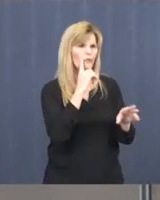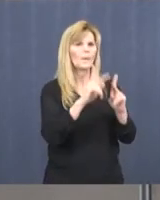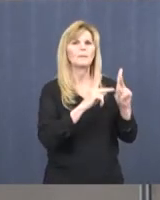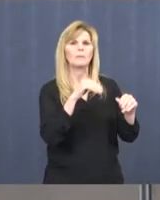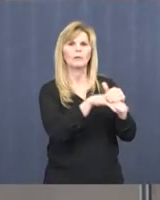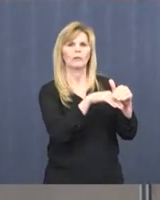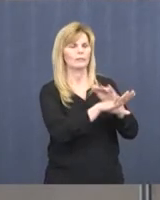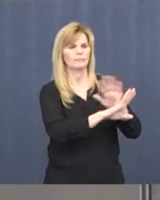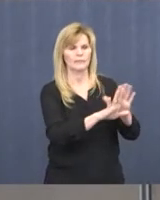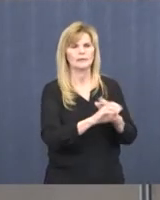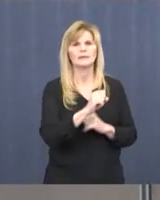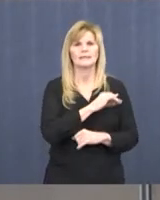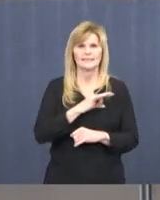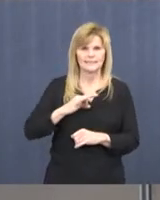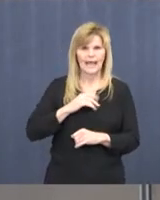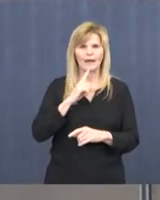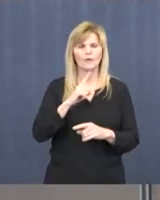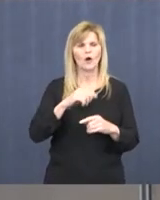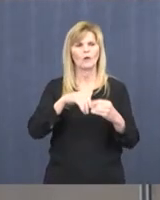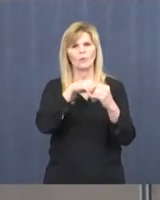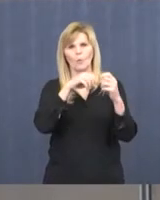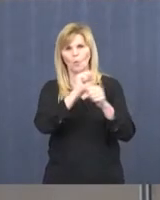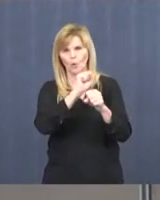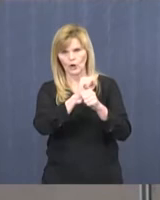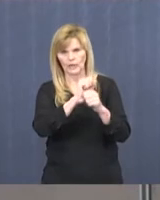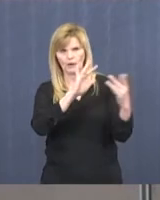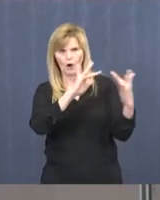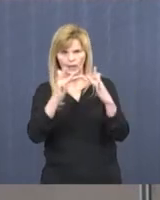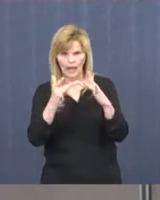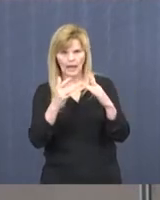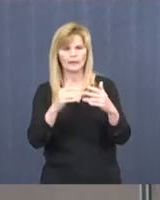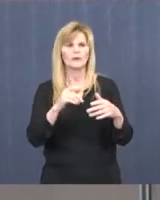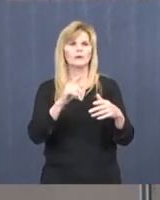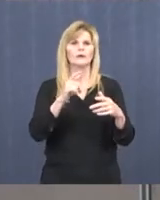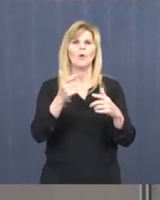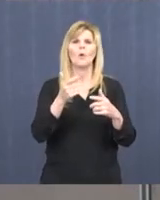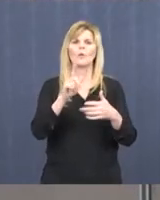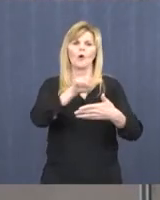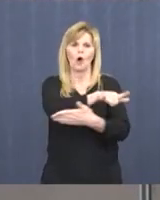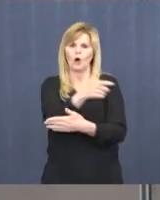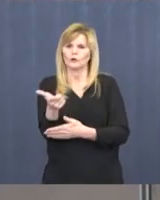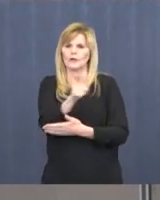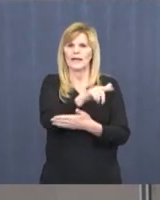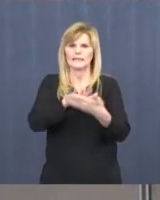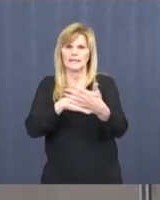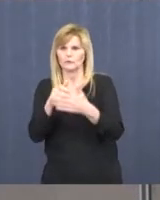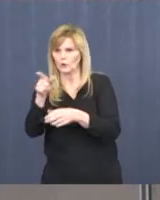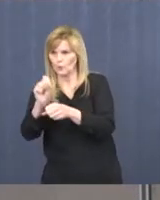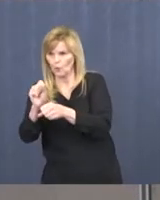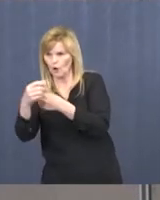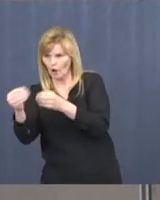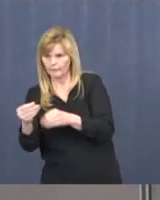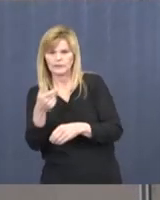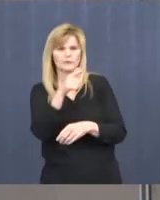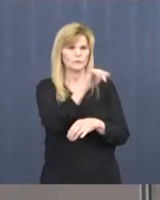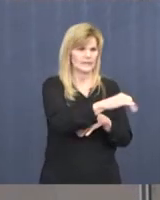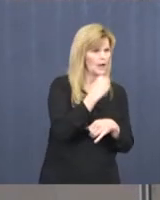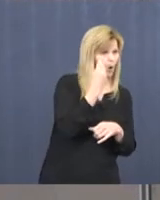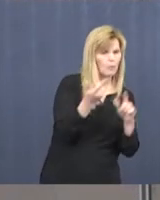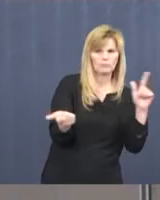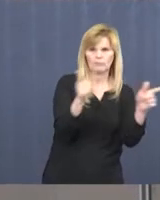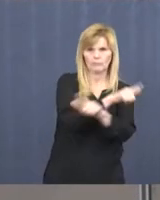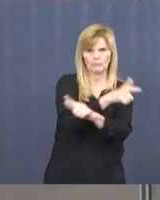Staff are telecommuting and working alternate schedules to the best extent possible to make sure that